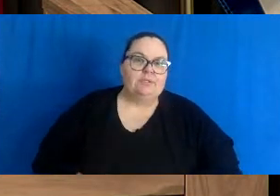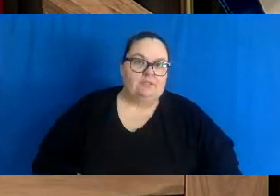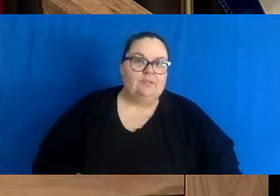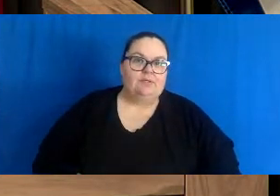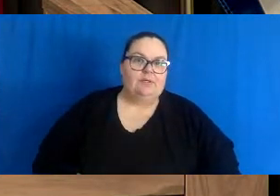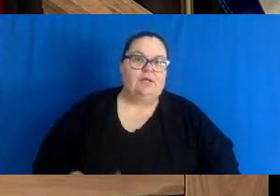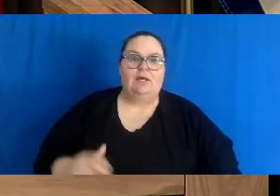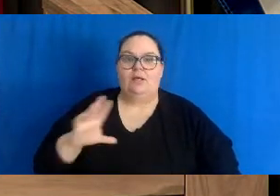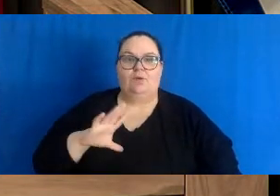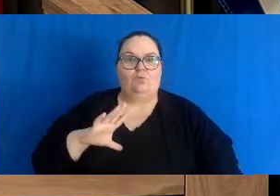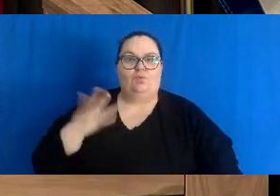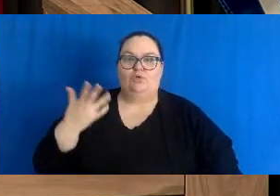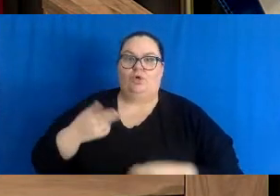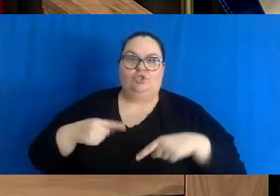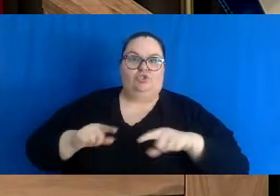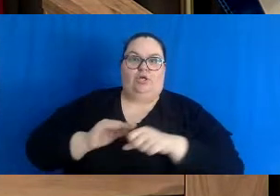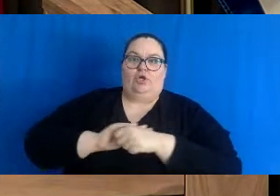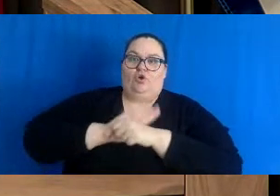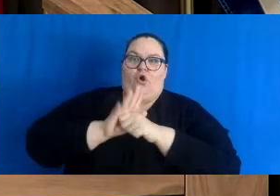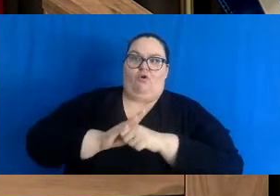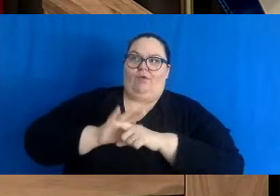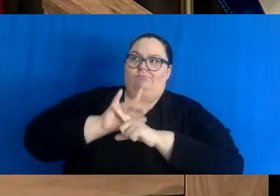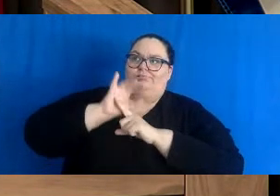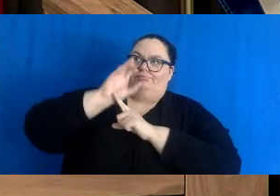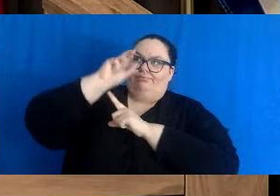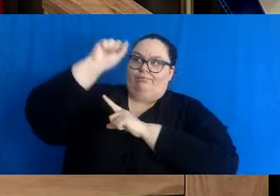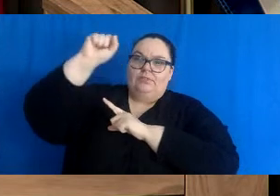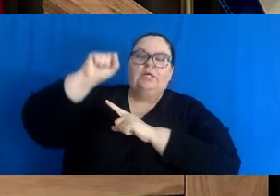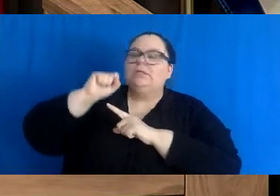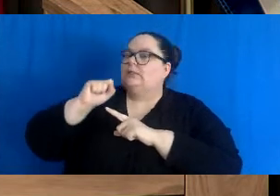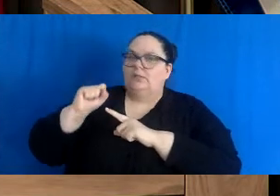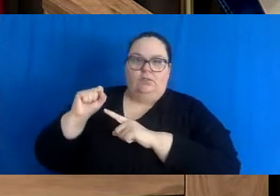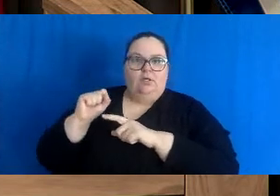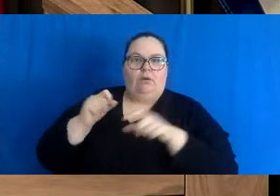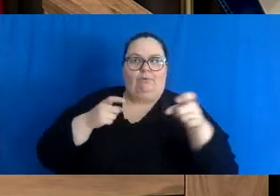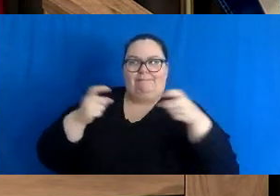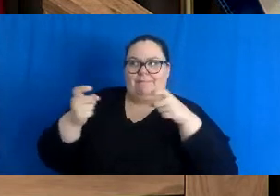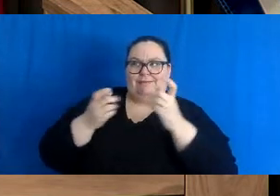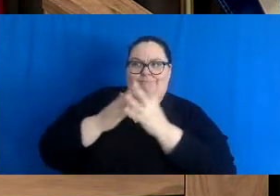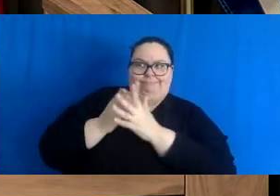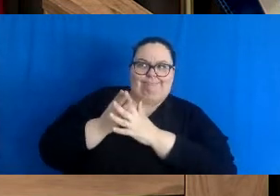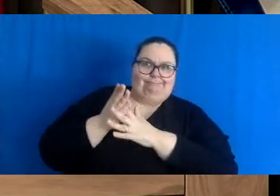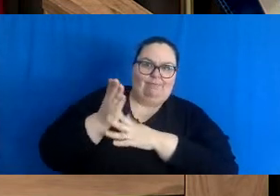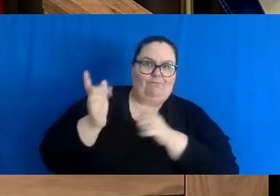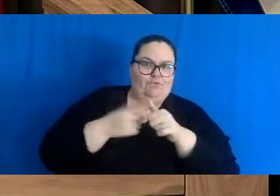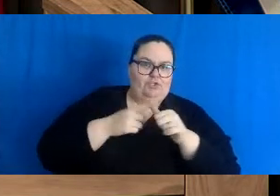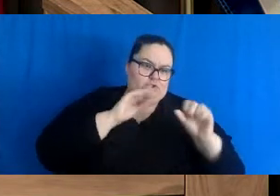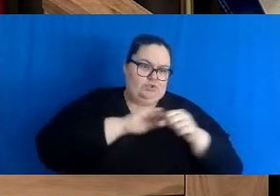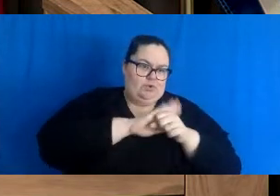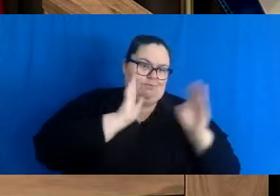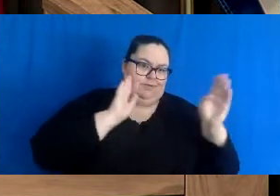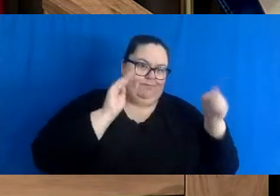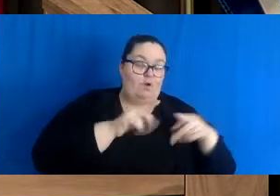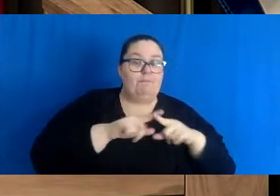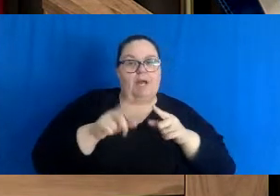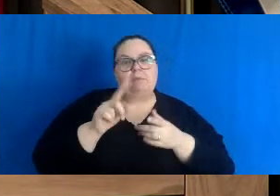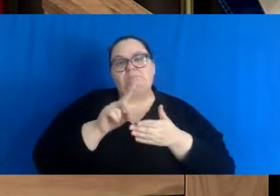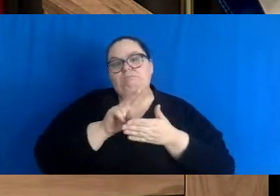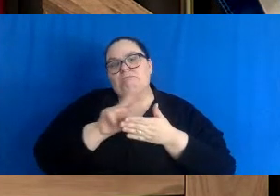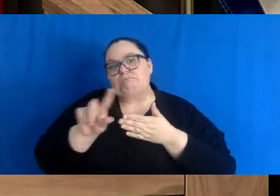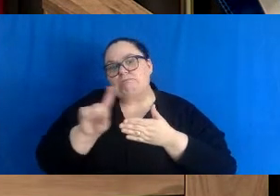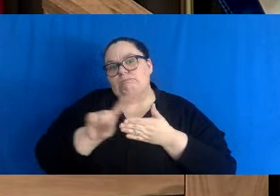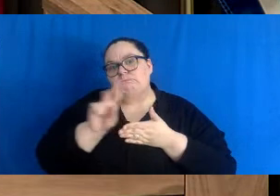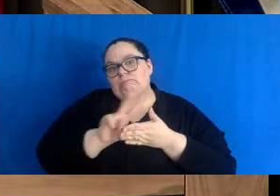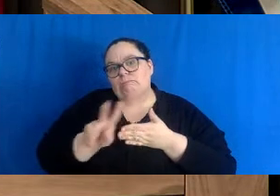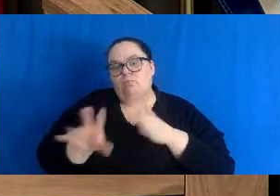not want to do that in the height of COVID. And we want to make sure that we've kind of managed our way through this. But over the next two weeks, we will identify a date.